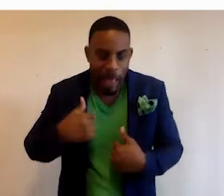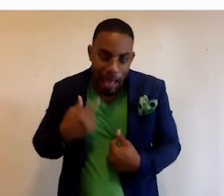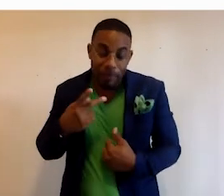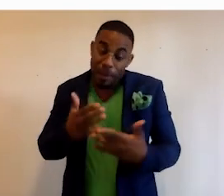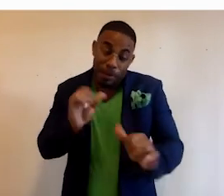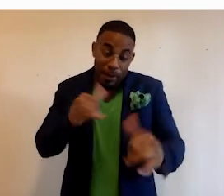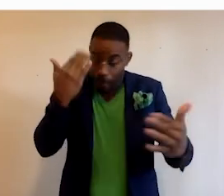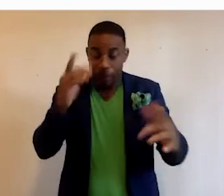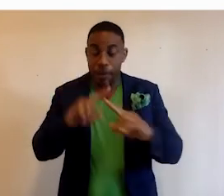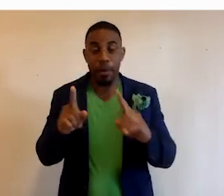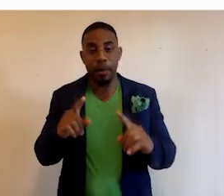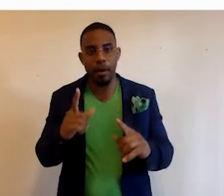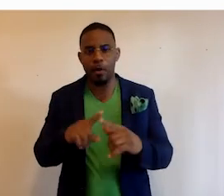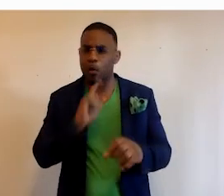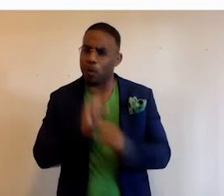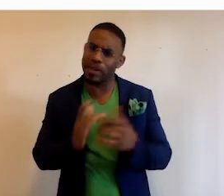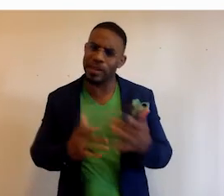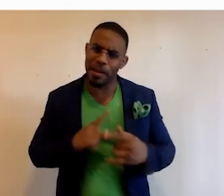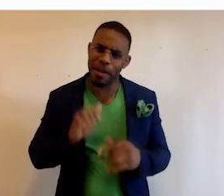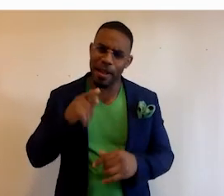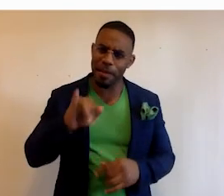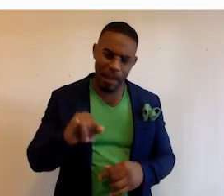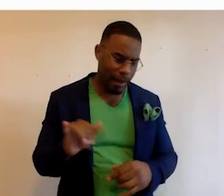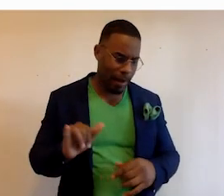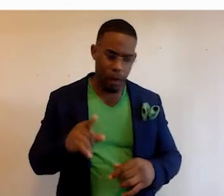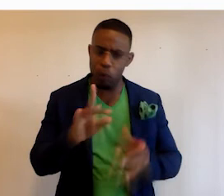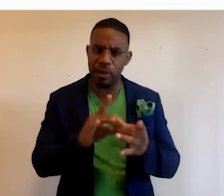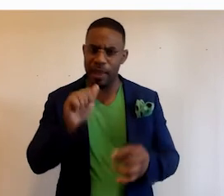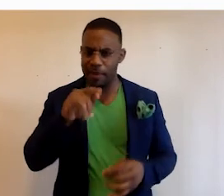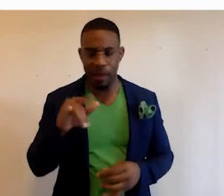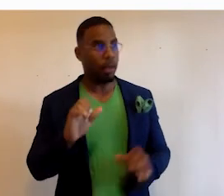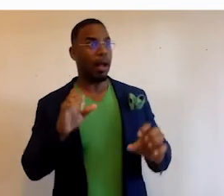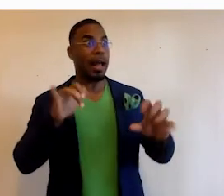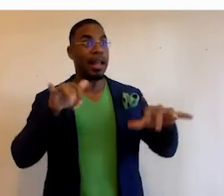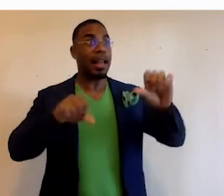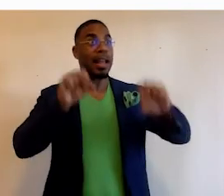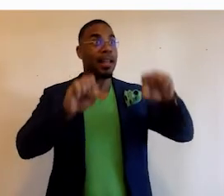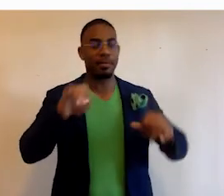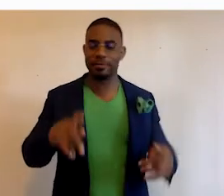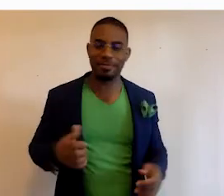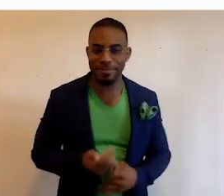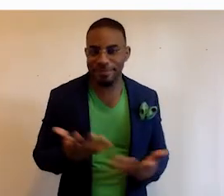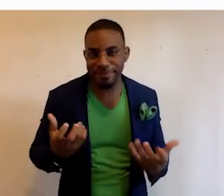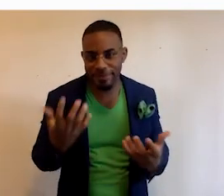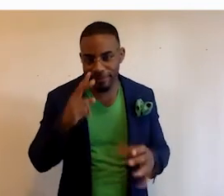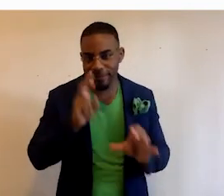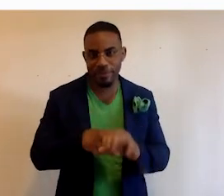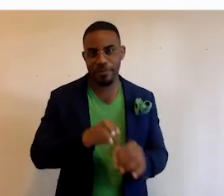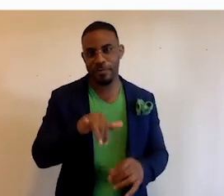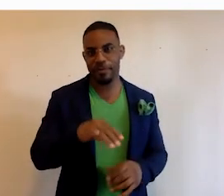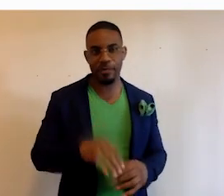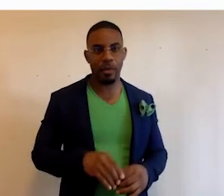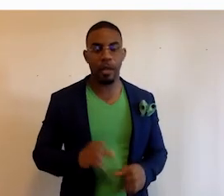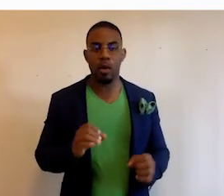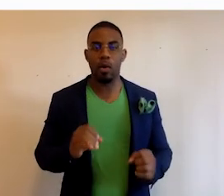or maybe you can, but folks are really excited about this API. Like, you said API and they're just like, yes, API. Like, I really want to be a part of that.